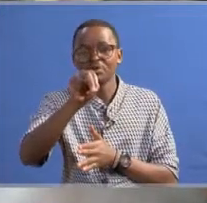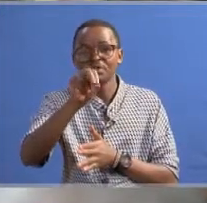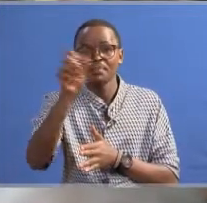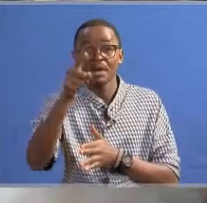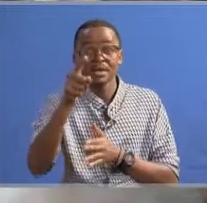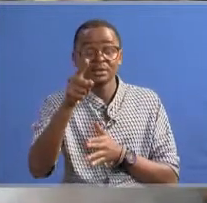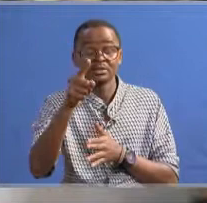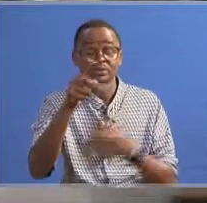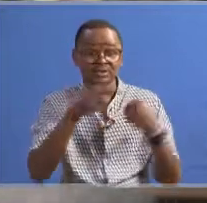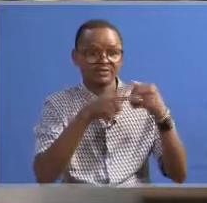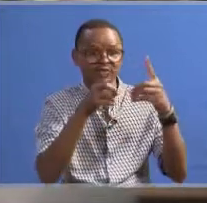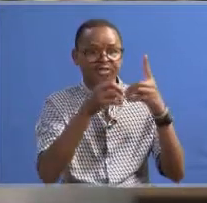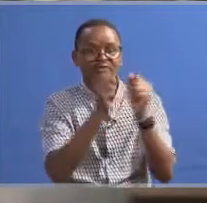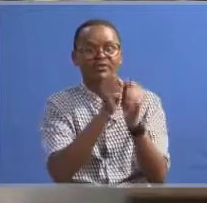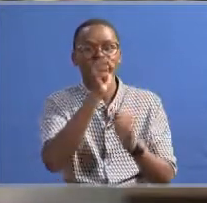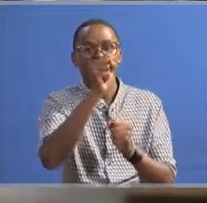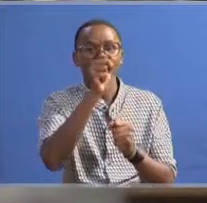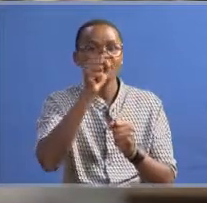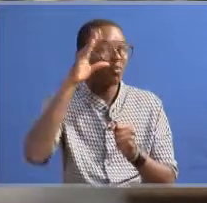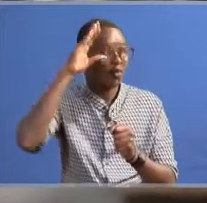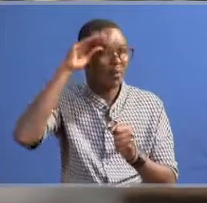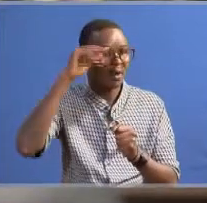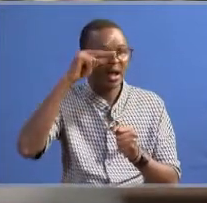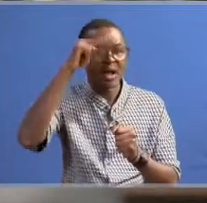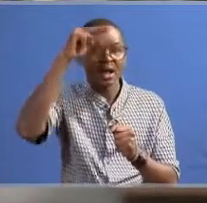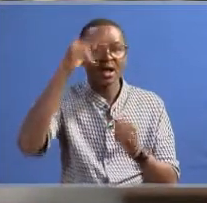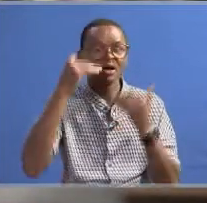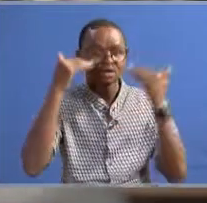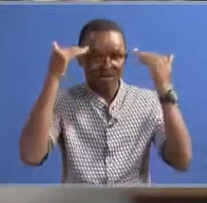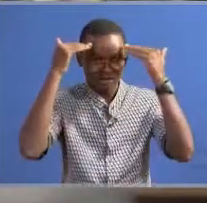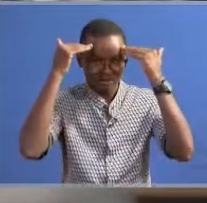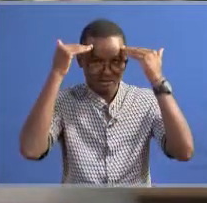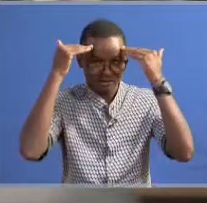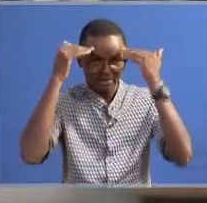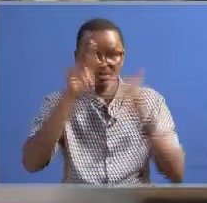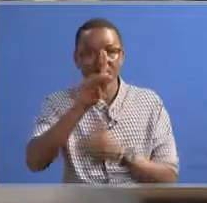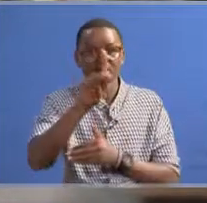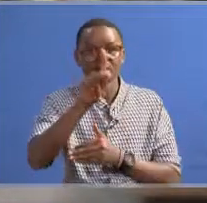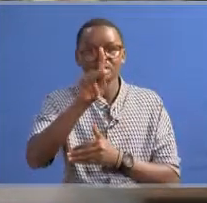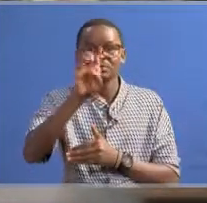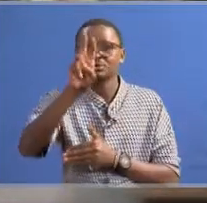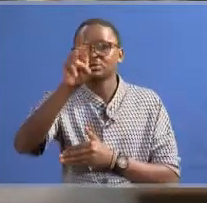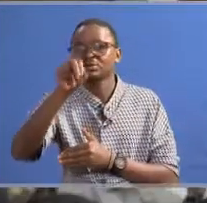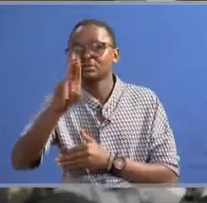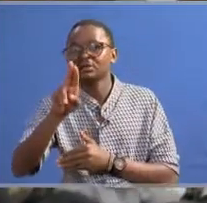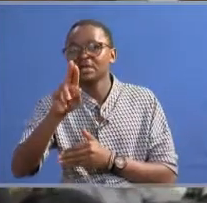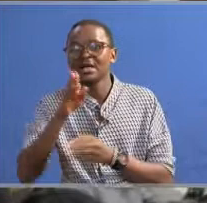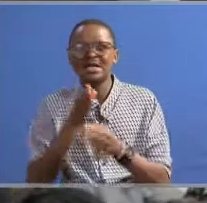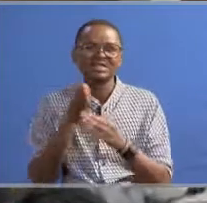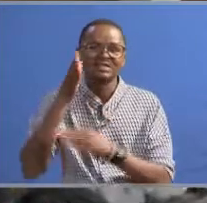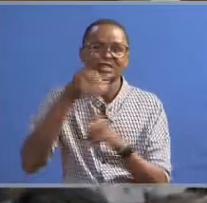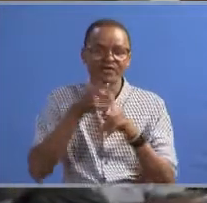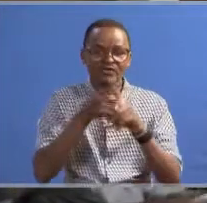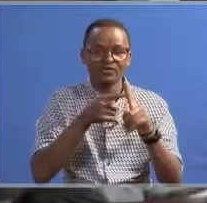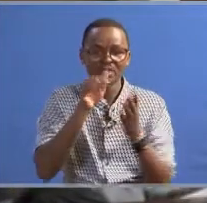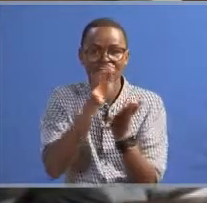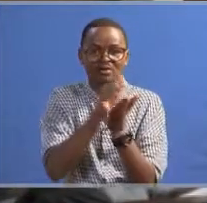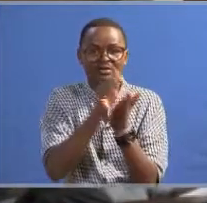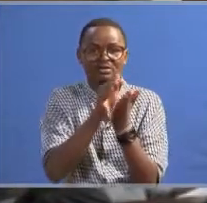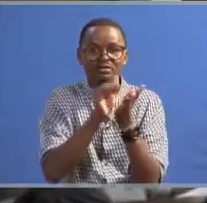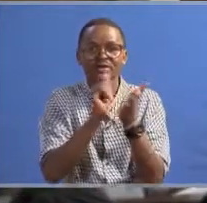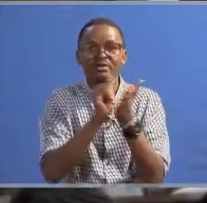15th at the Mombasa High Court, the dark workers' union came out and distanced themselves from the petition